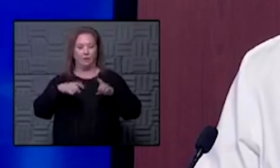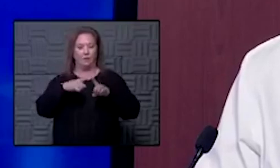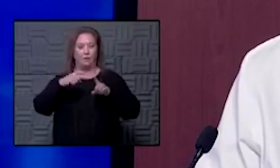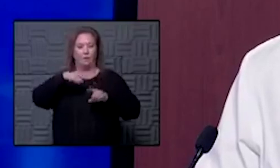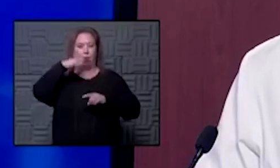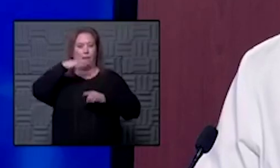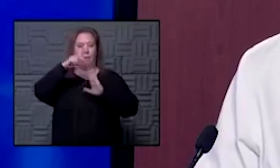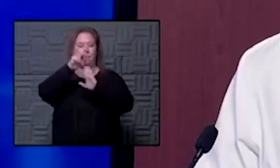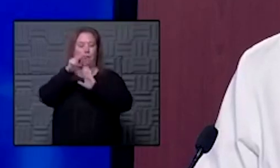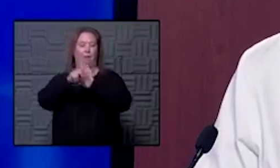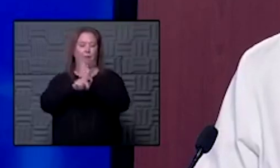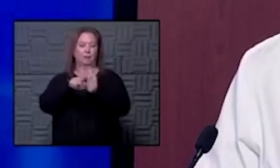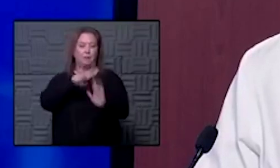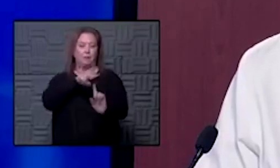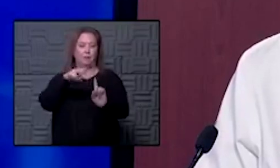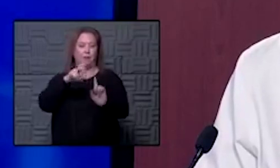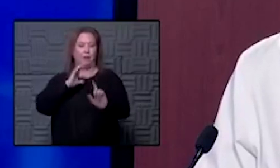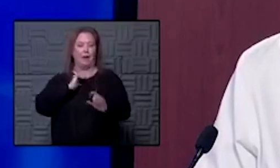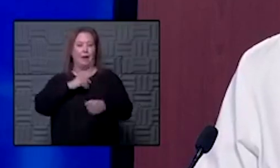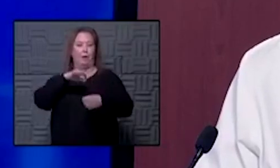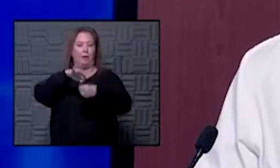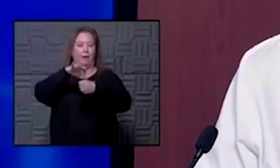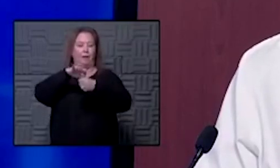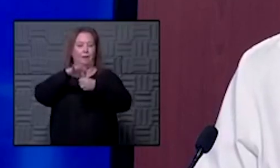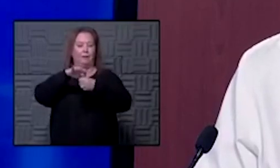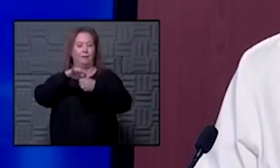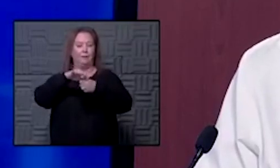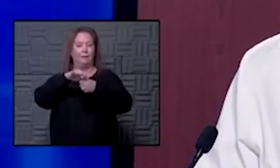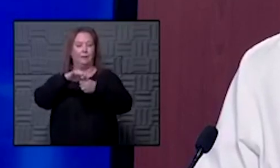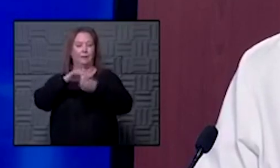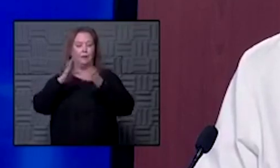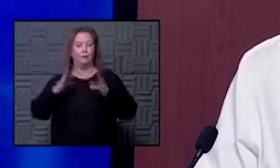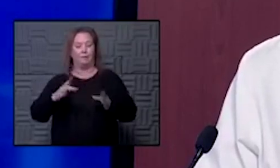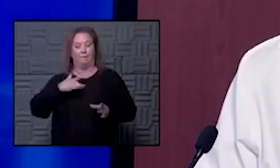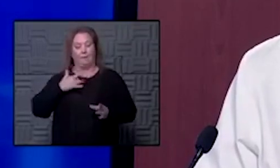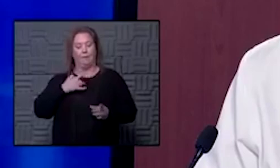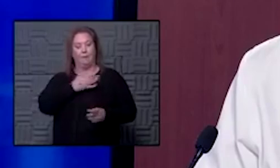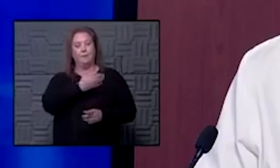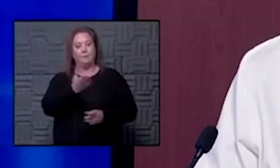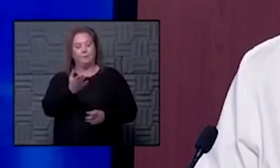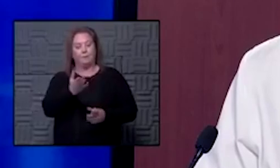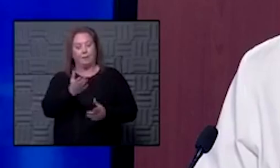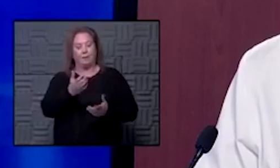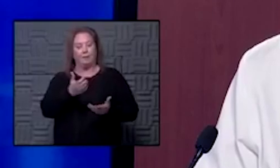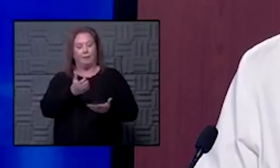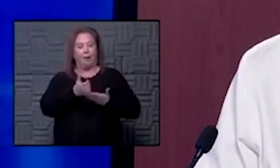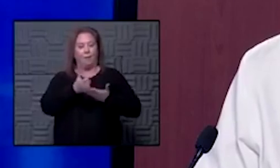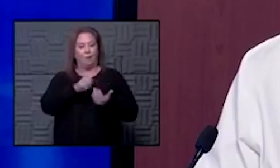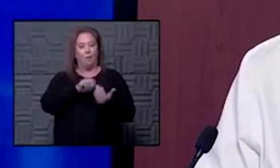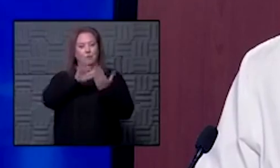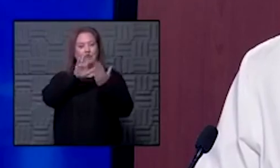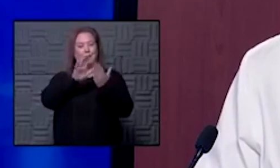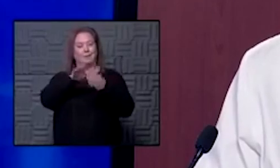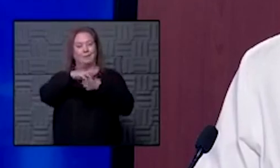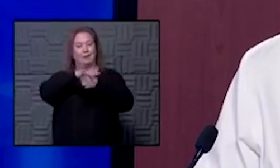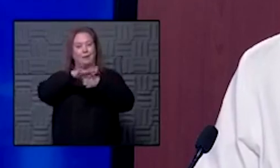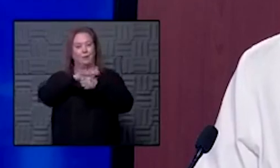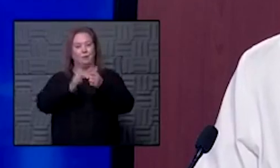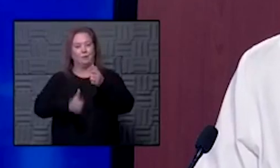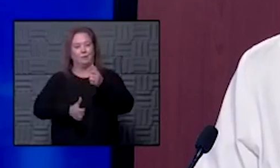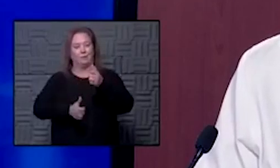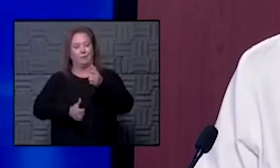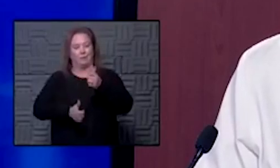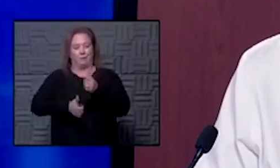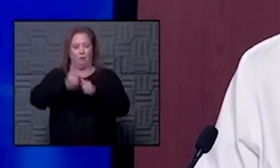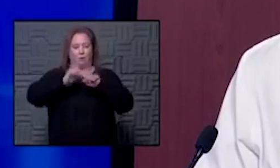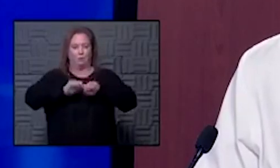a public policy perspective our elected leaders and public health officers feel like they help address some of the areas where we're seeing the most spread